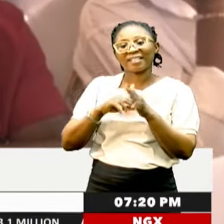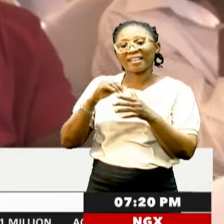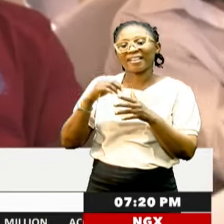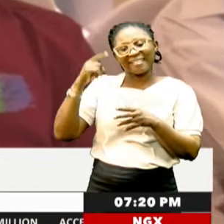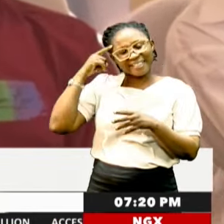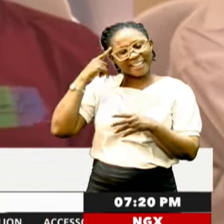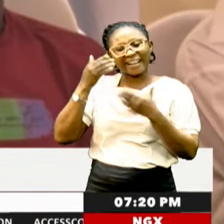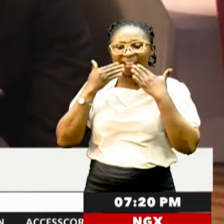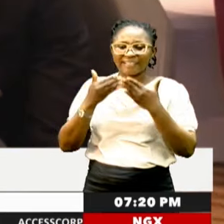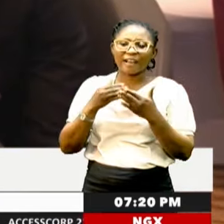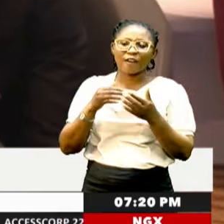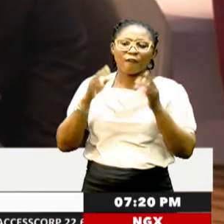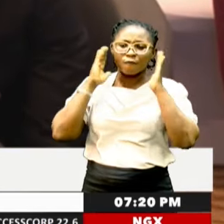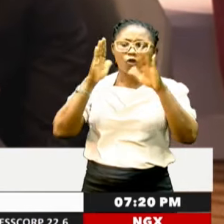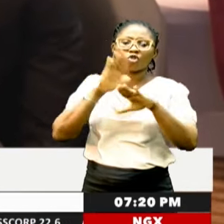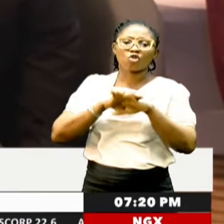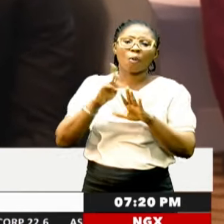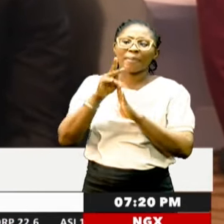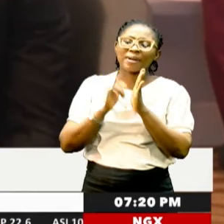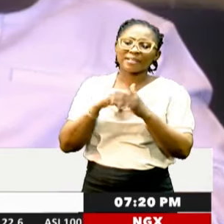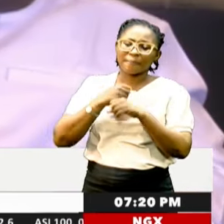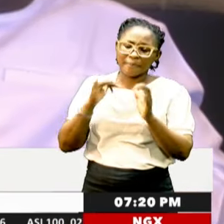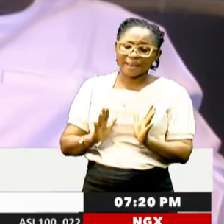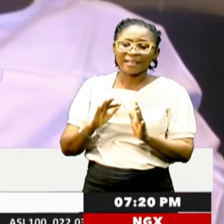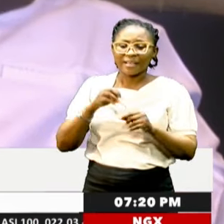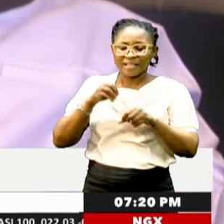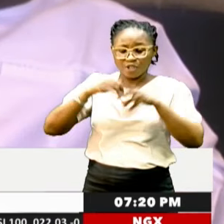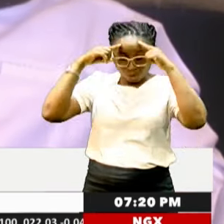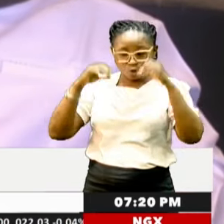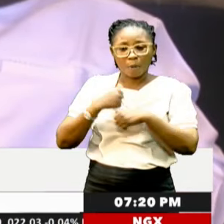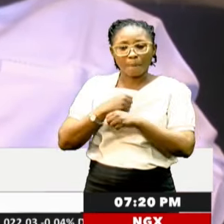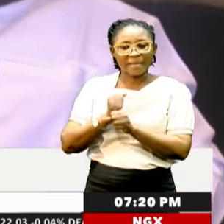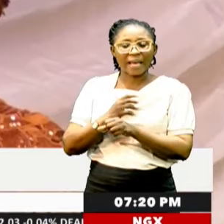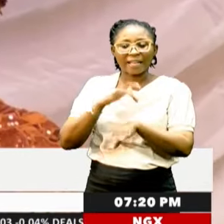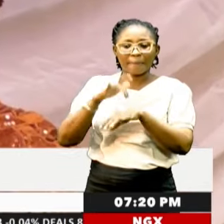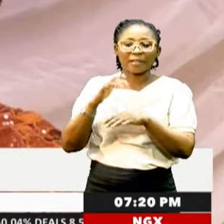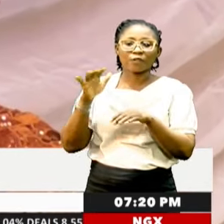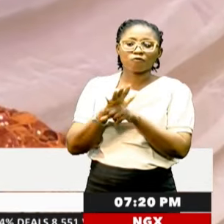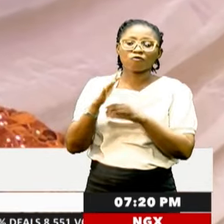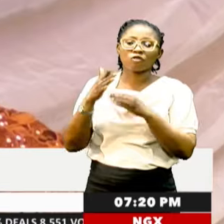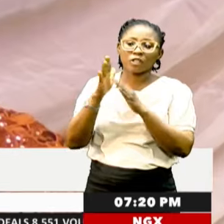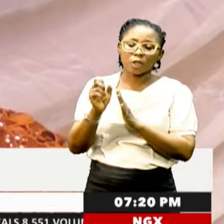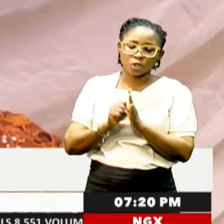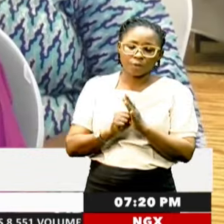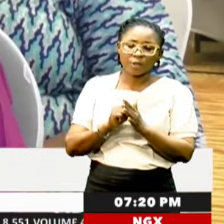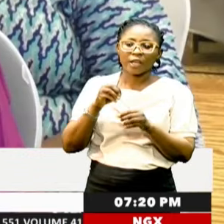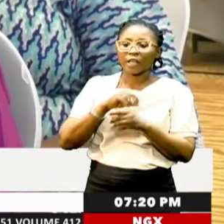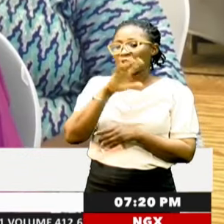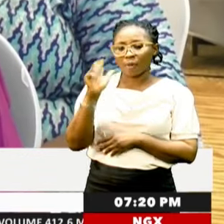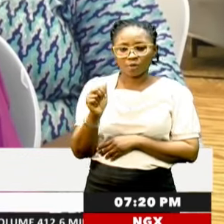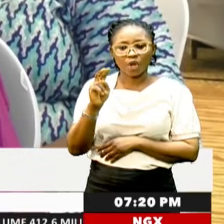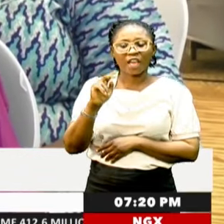aims at also aiding policymakers in decision-making and impactful leadership. In Abuja,